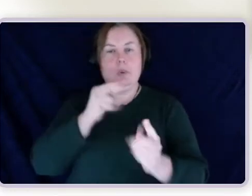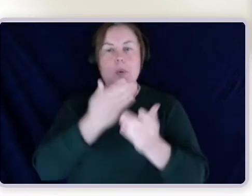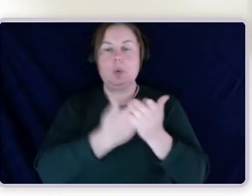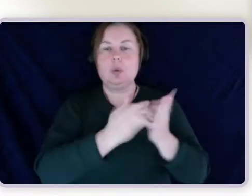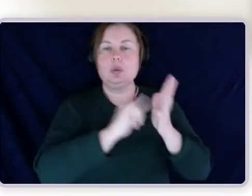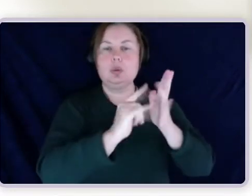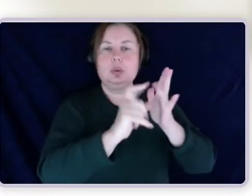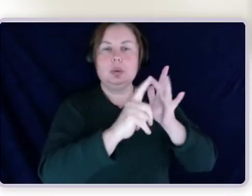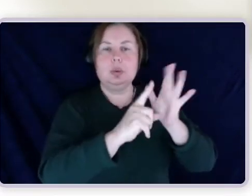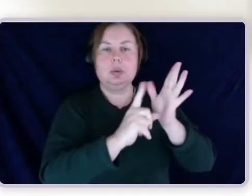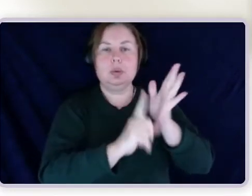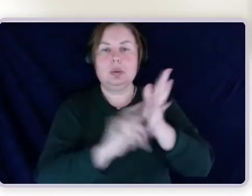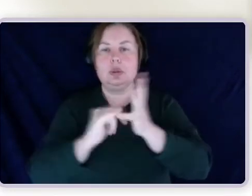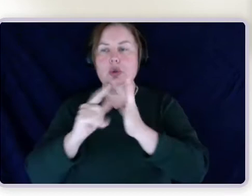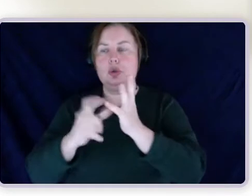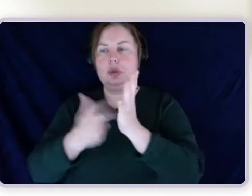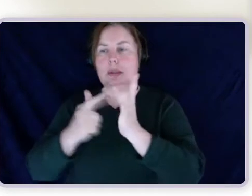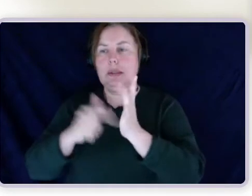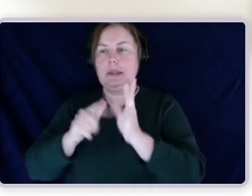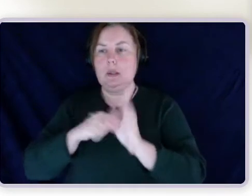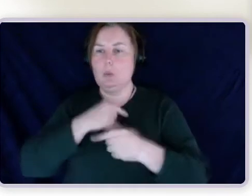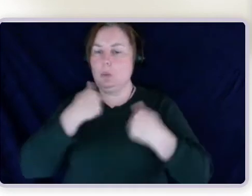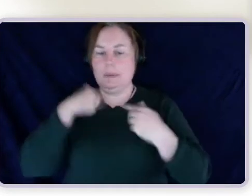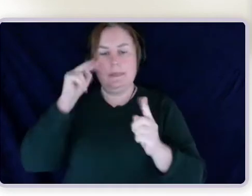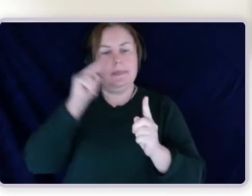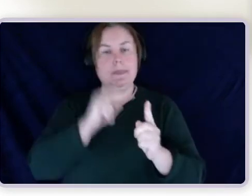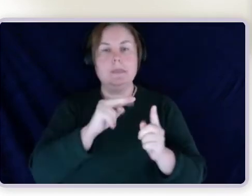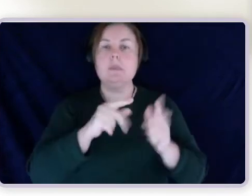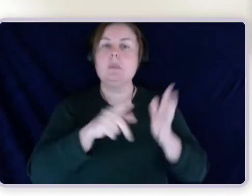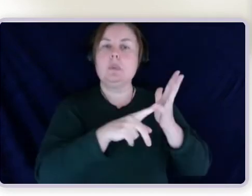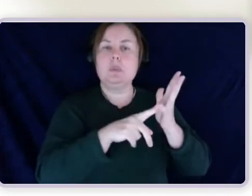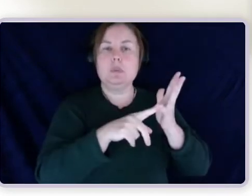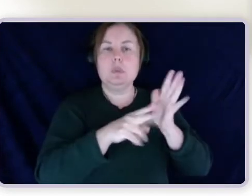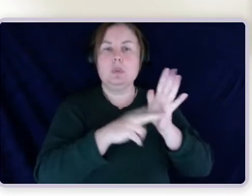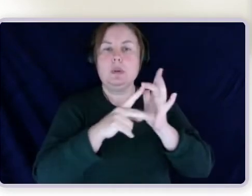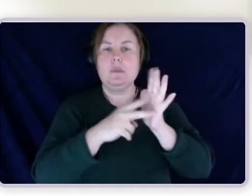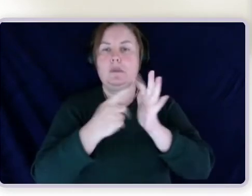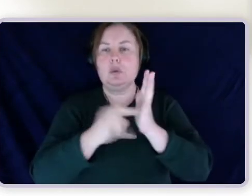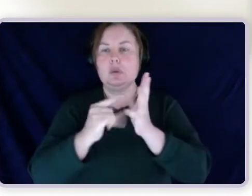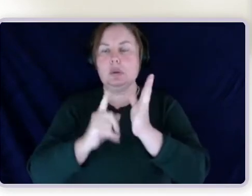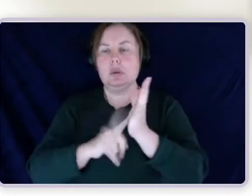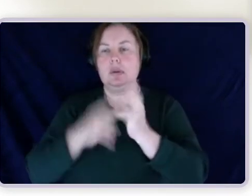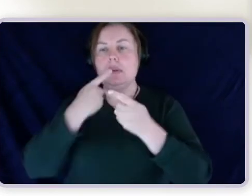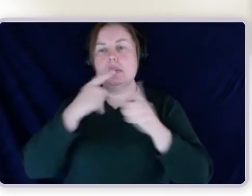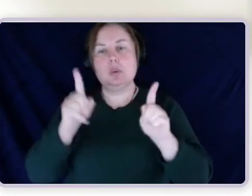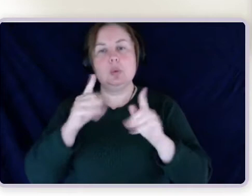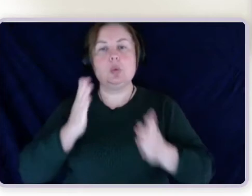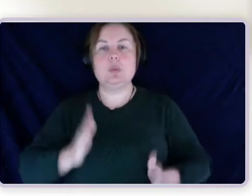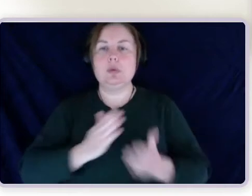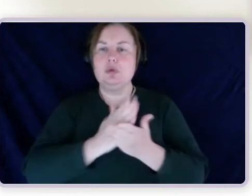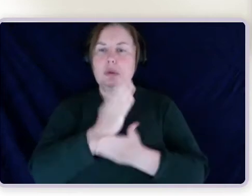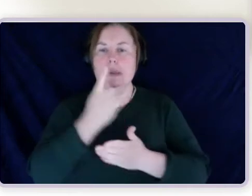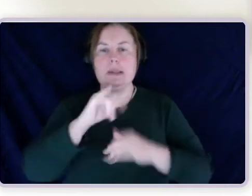the Universal Declaration of Human Rights and the International Covenant on Economic, Social and Cultural Rights.